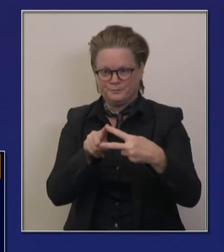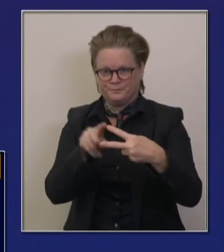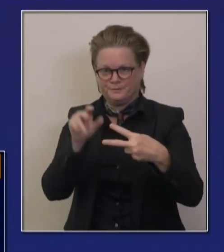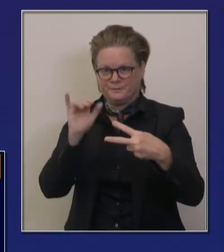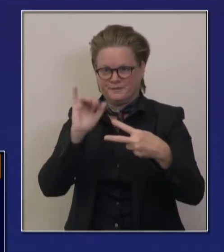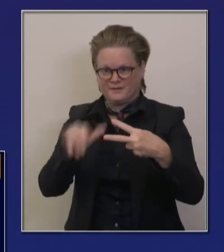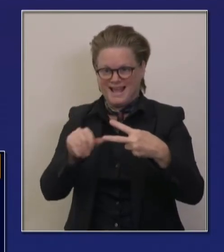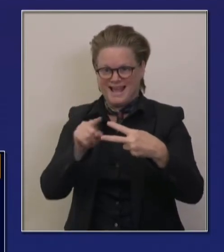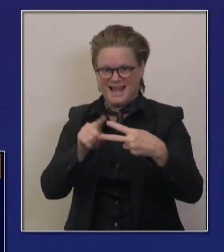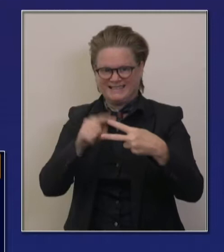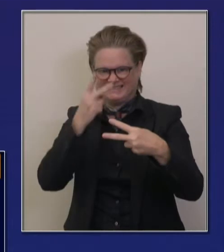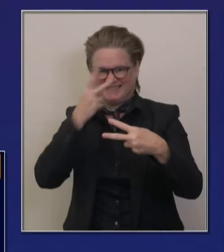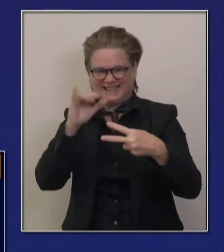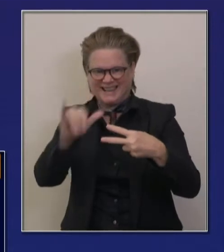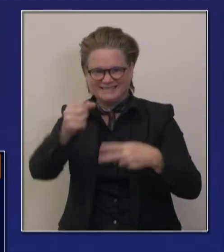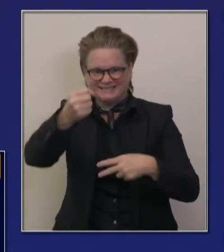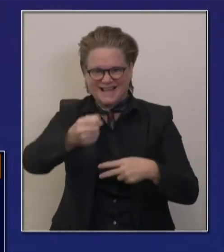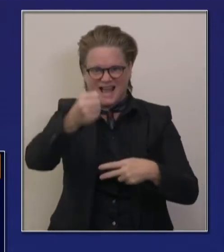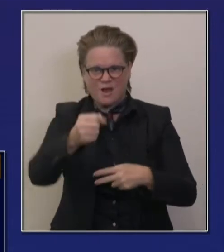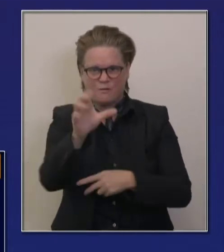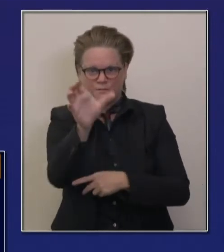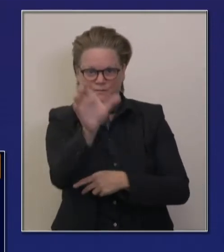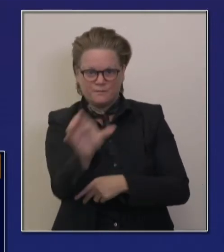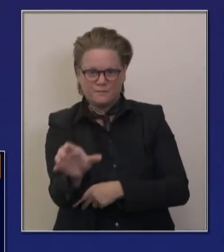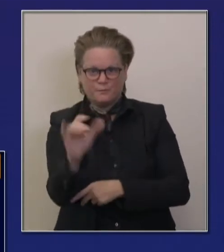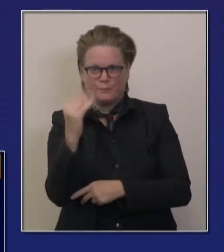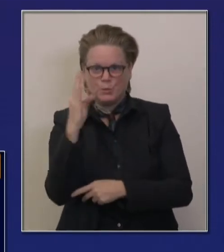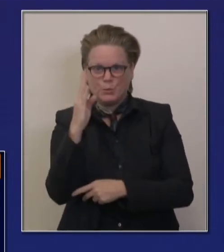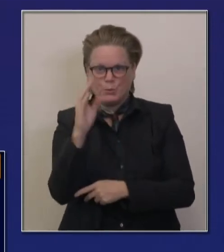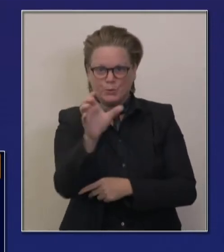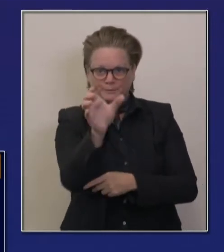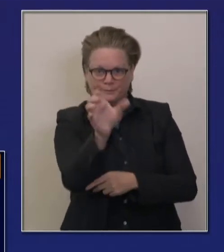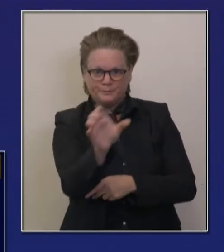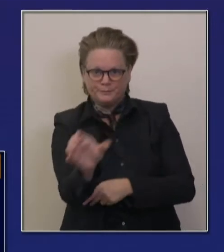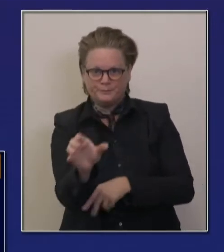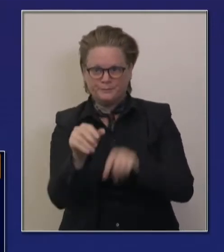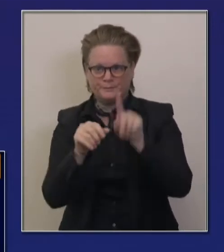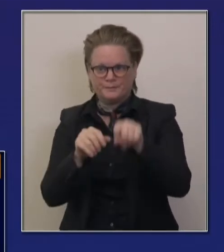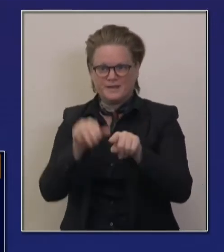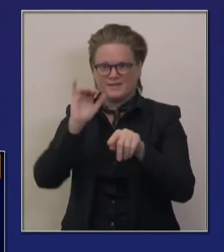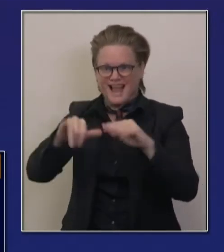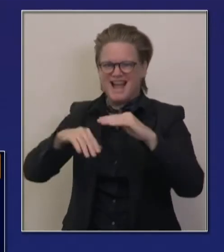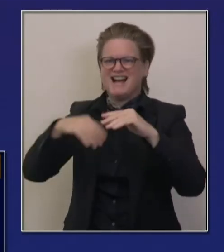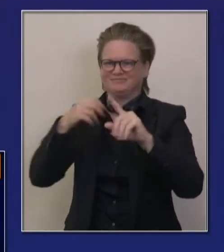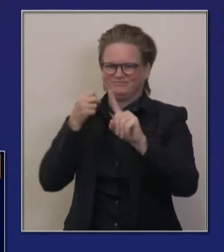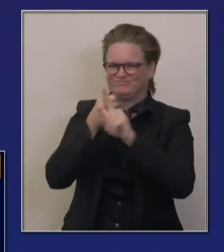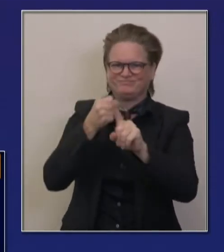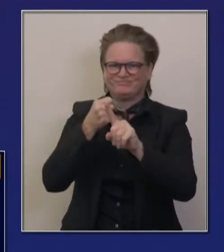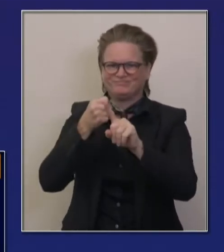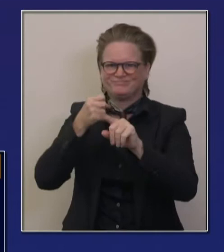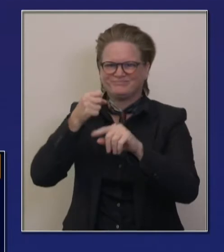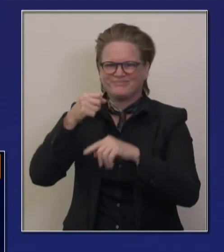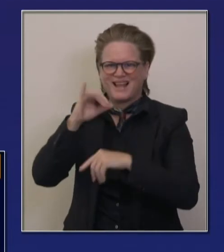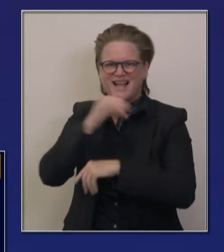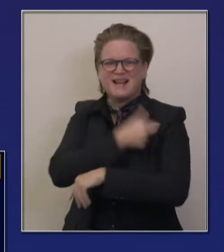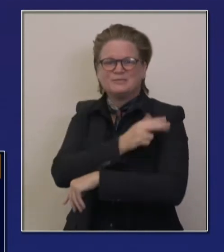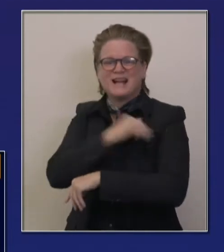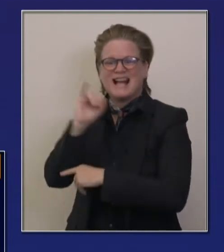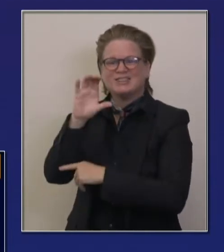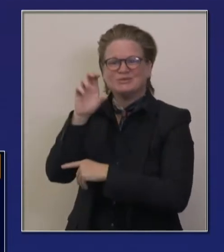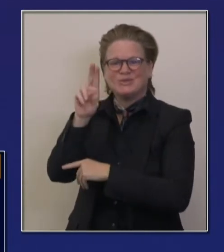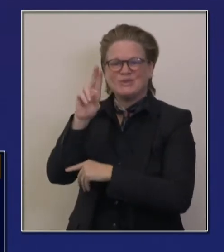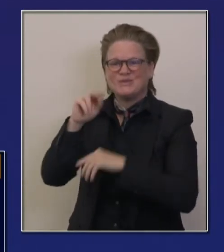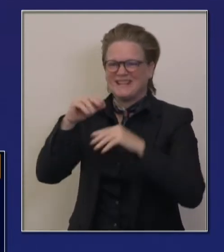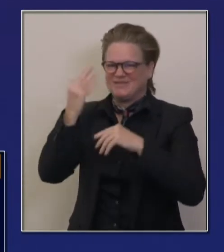now have fallen under the 15% ICU capacity. Let's take a look under the hood. What does look like specifically?